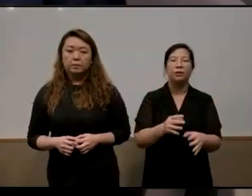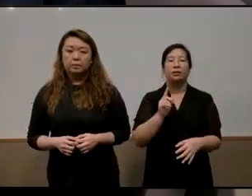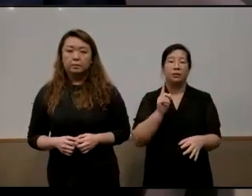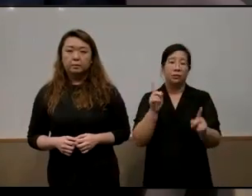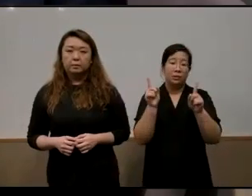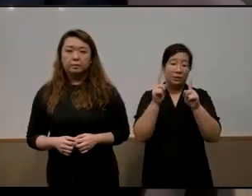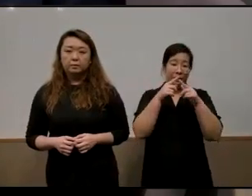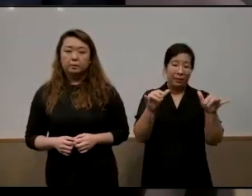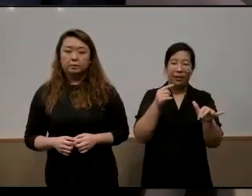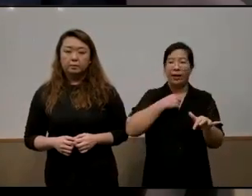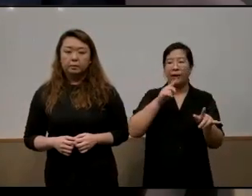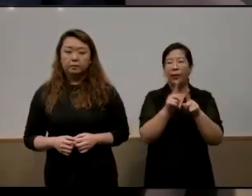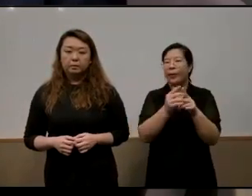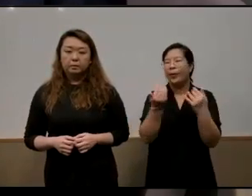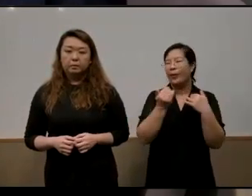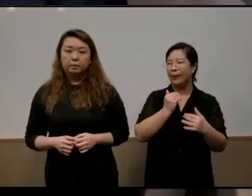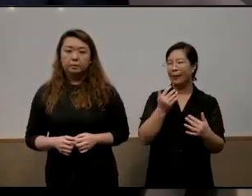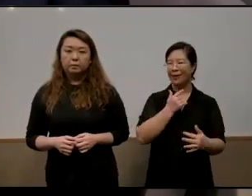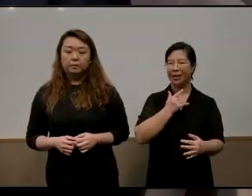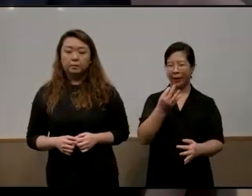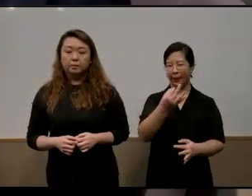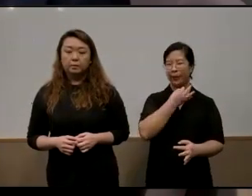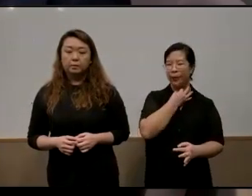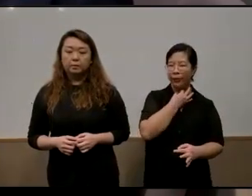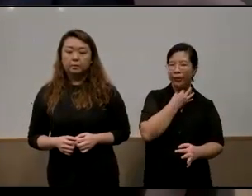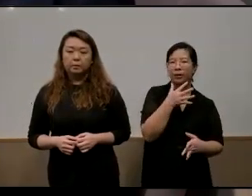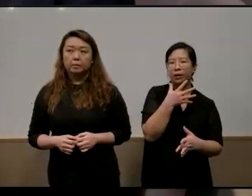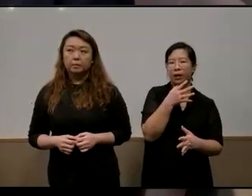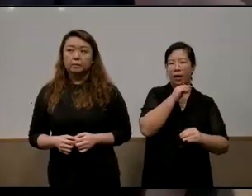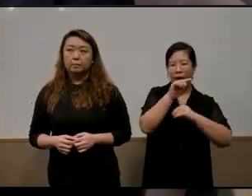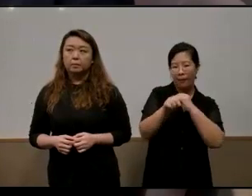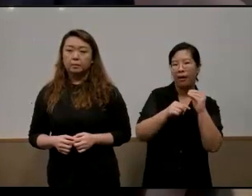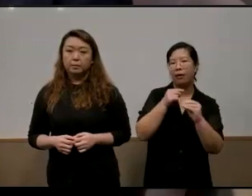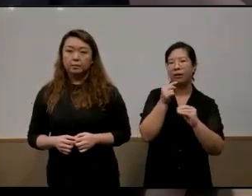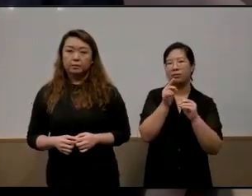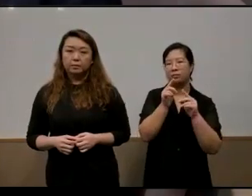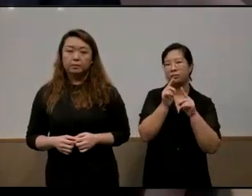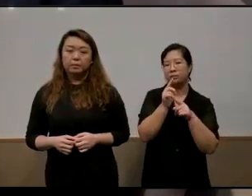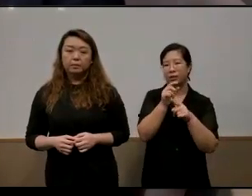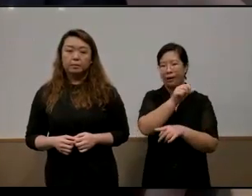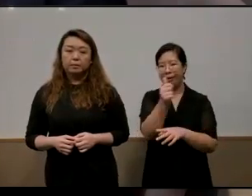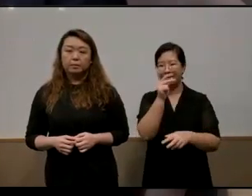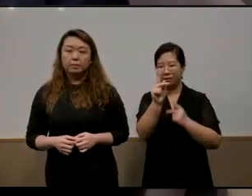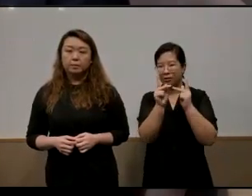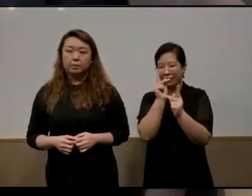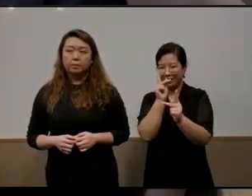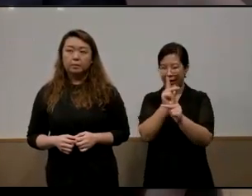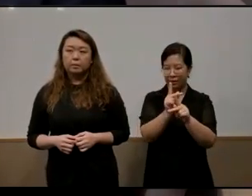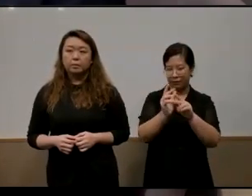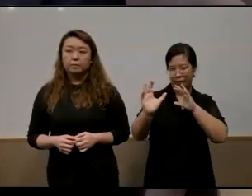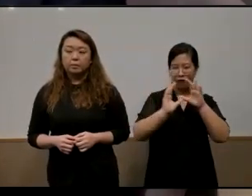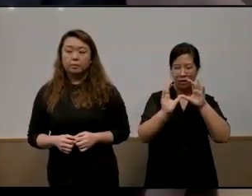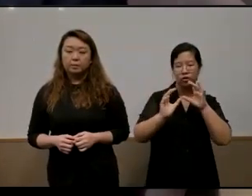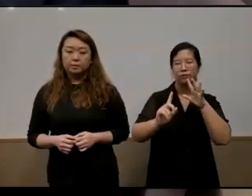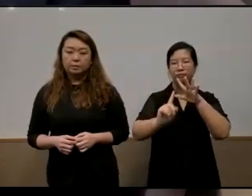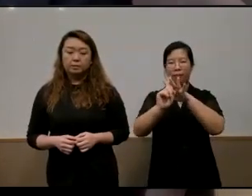time i was i had this feeling of intrigue and questions about other kinds of like discourse that was coming out uh including